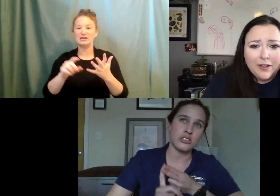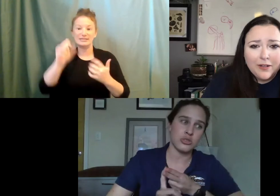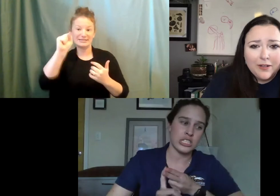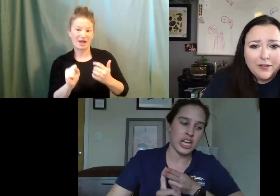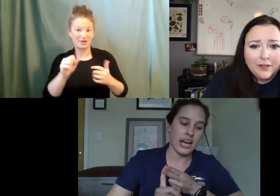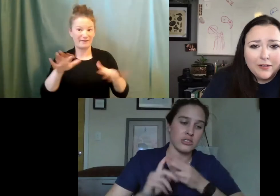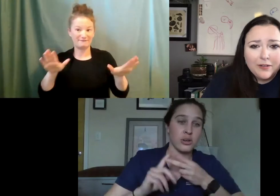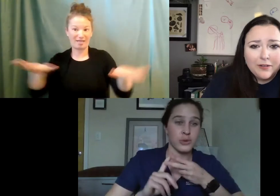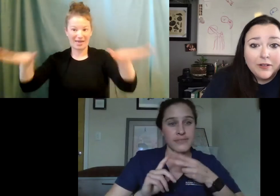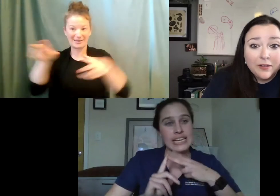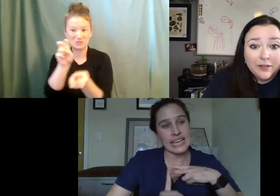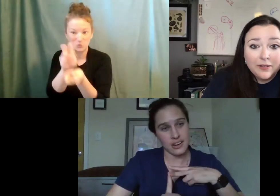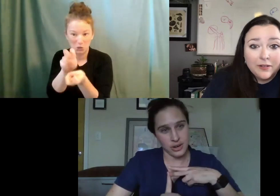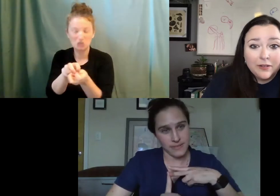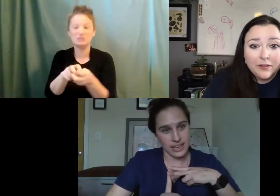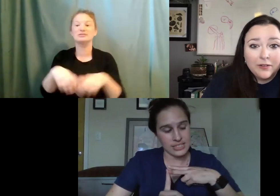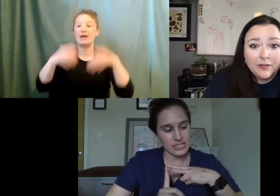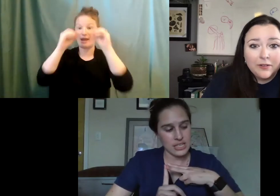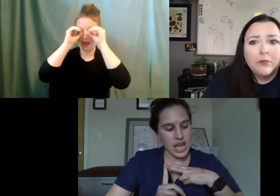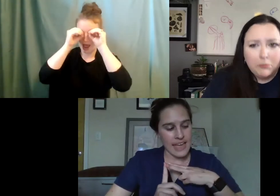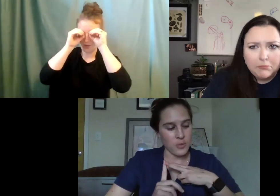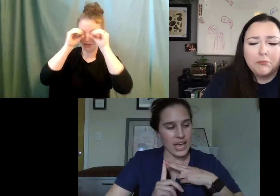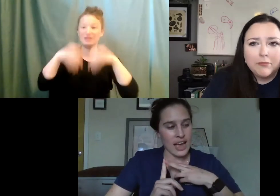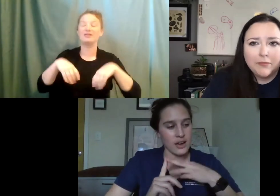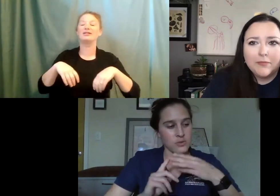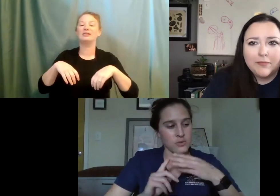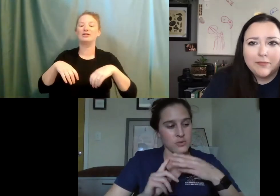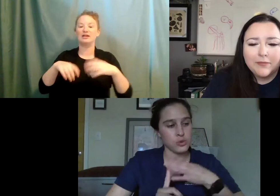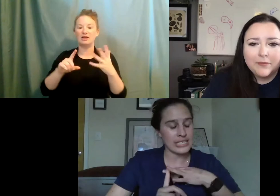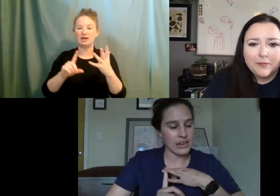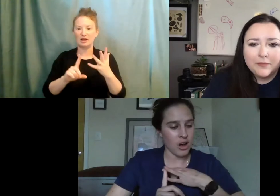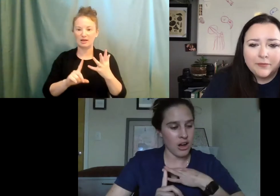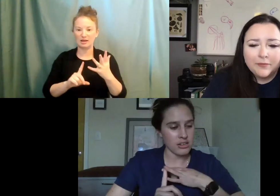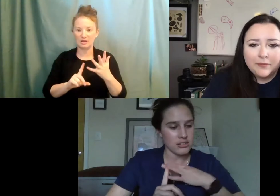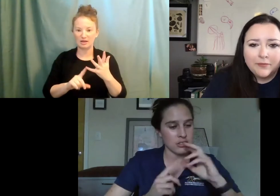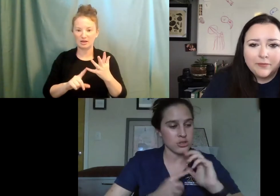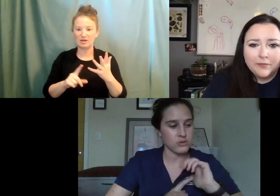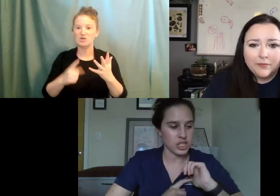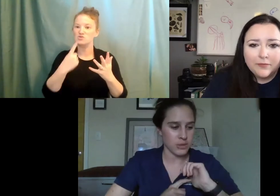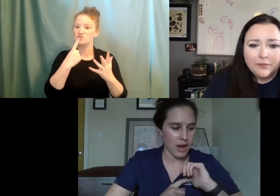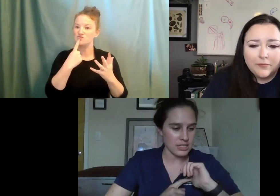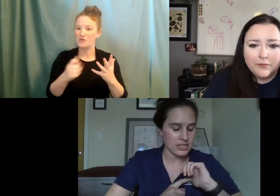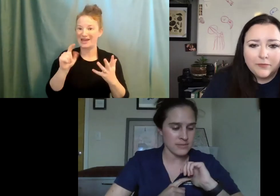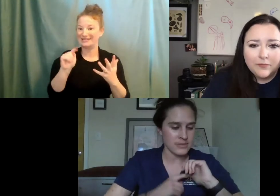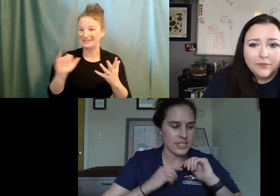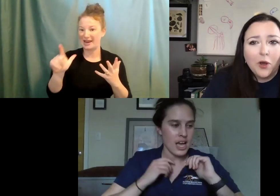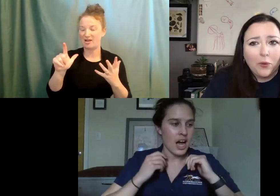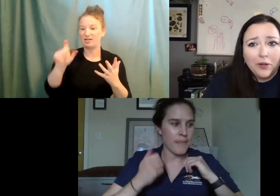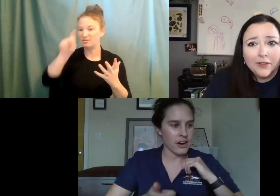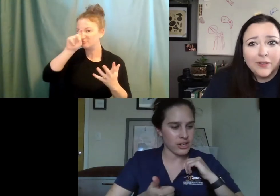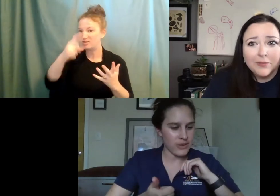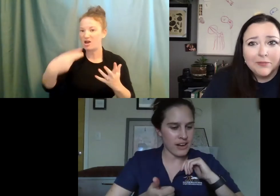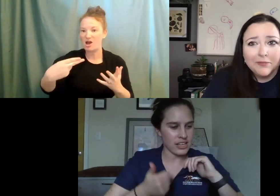two Eastern screech owls, a red phase and a gray phase. And then we have two red tailed hawks, two Virginia possums,